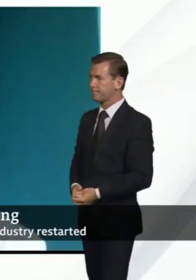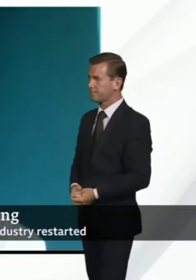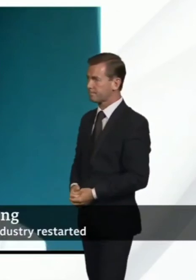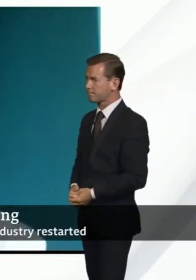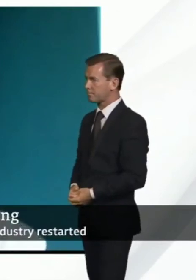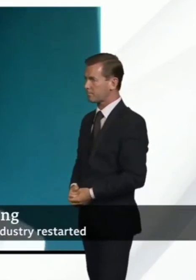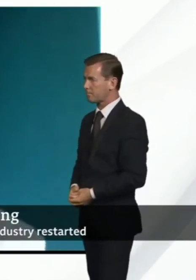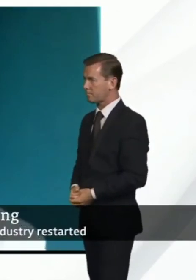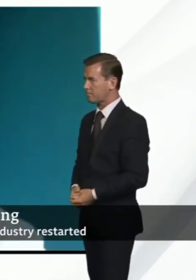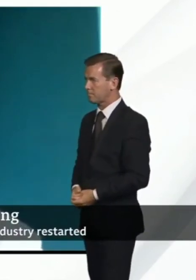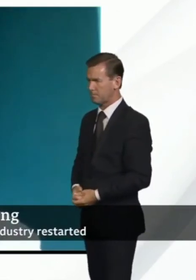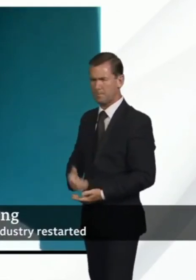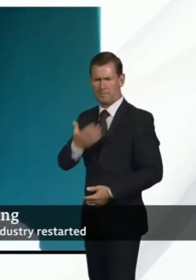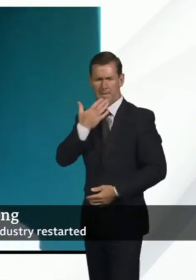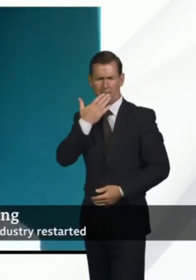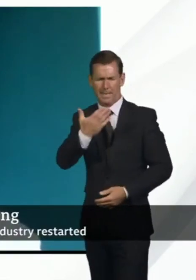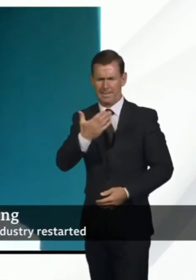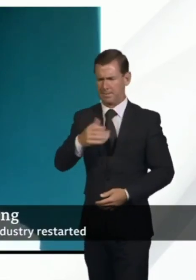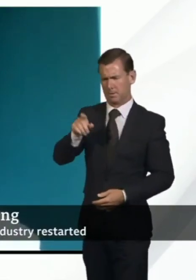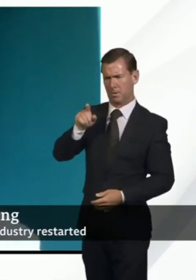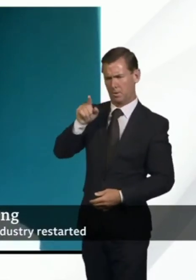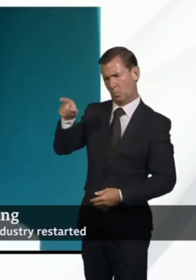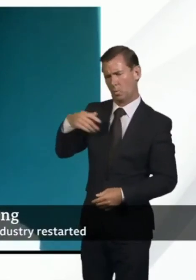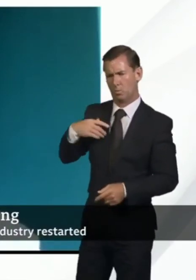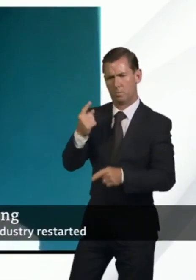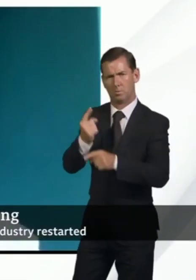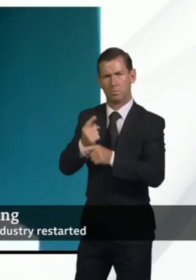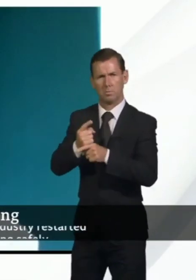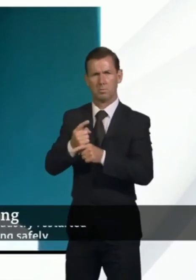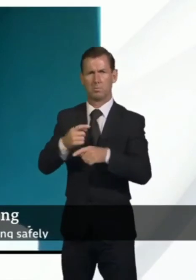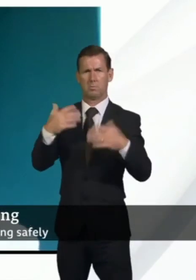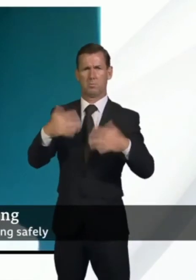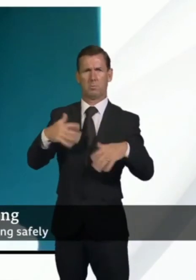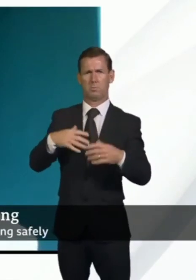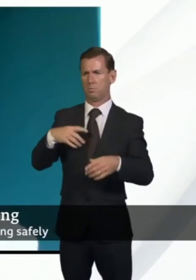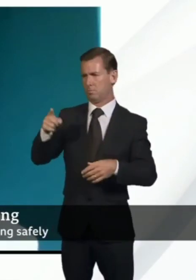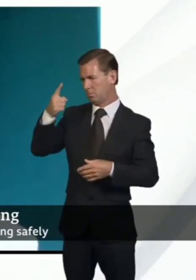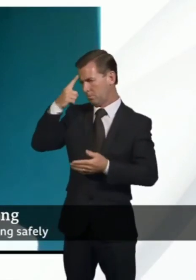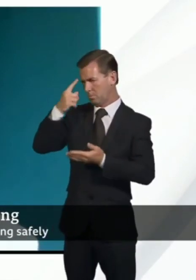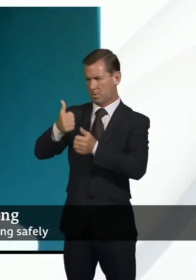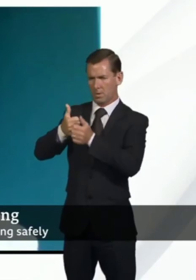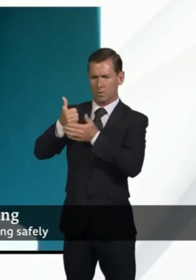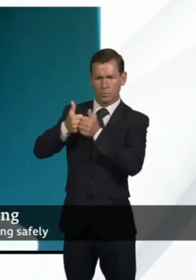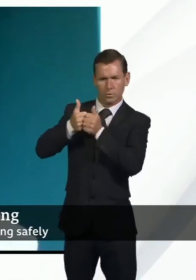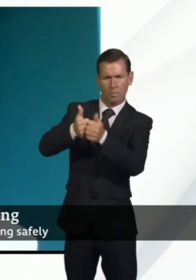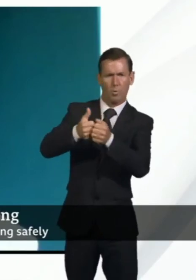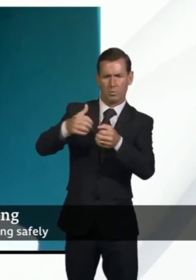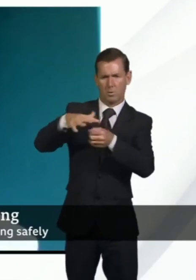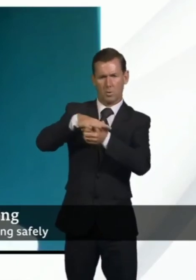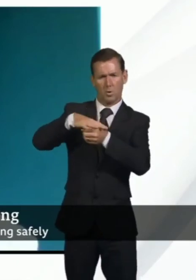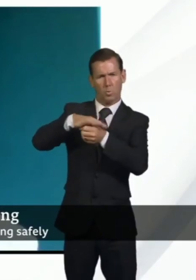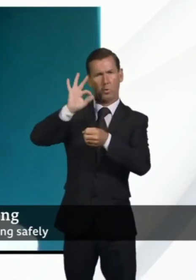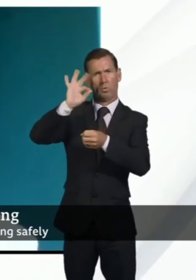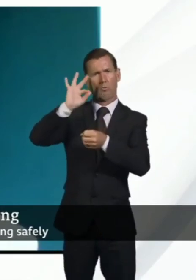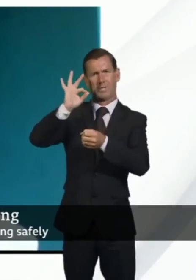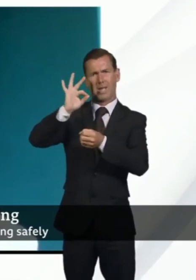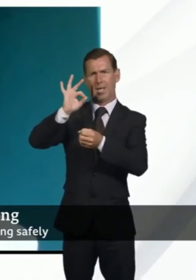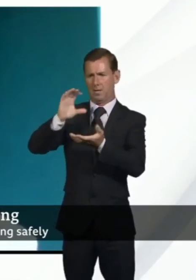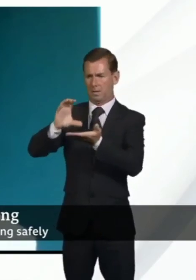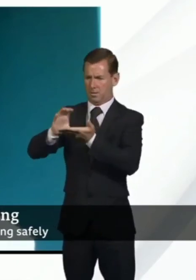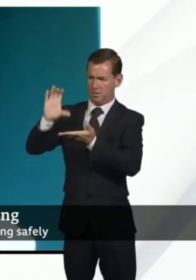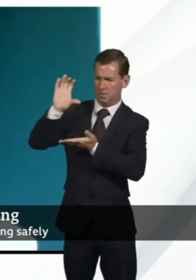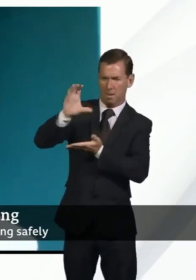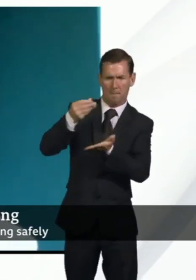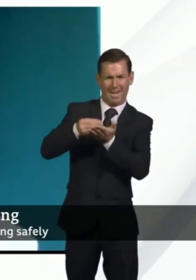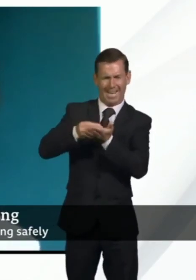the the package that has been brought forward already to support local authorities through the through